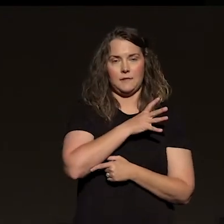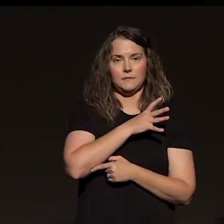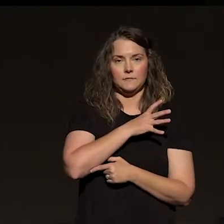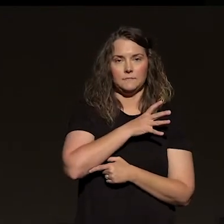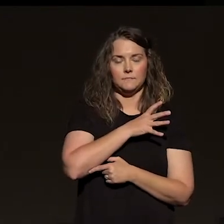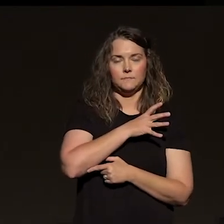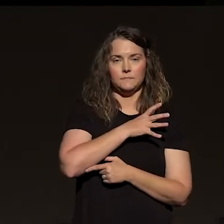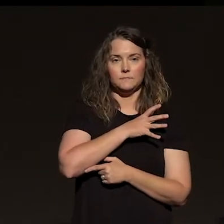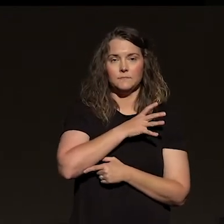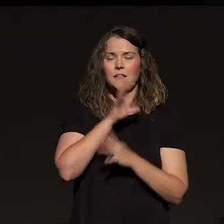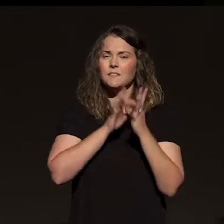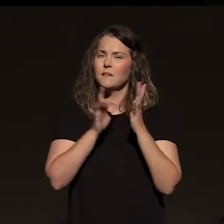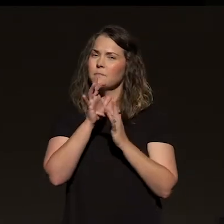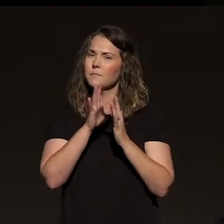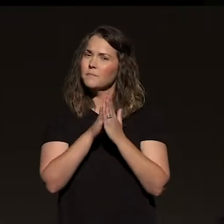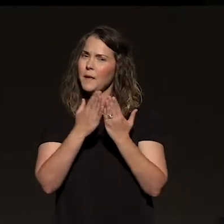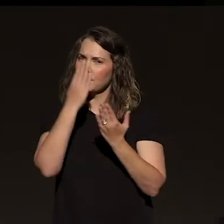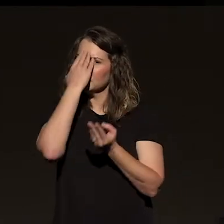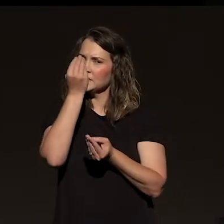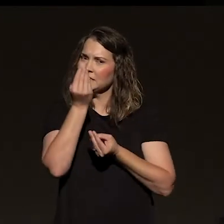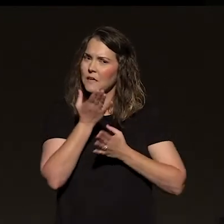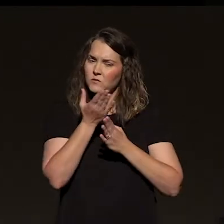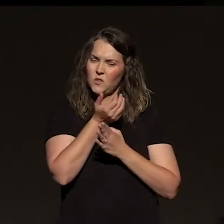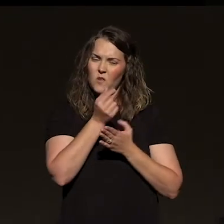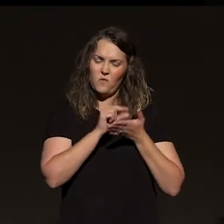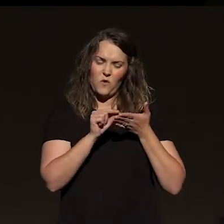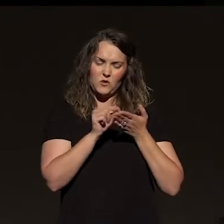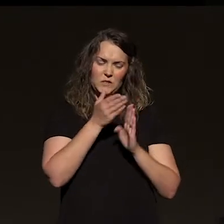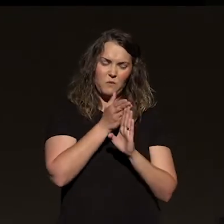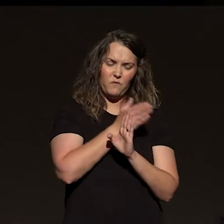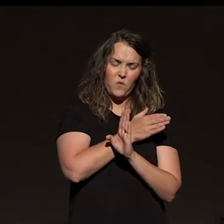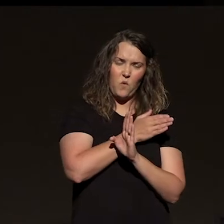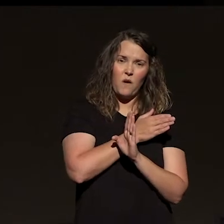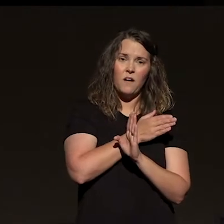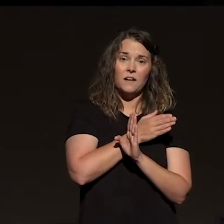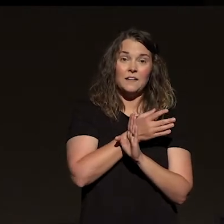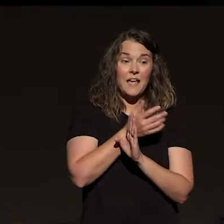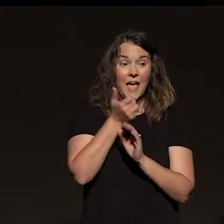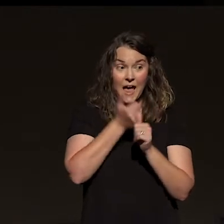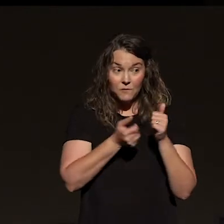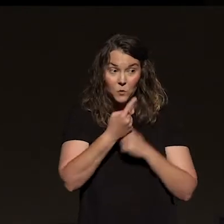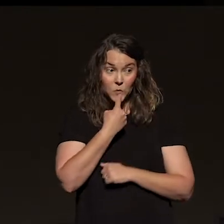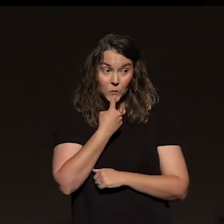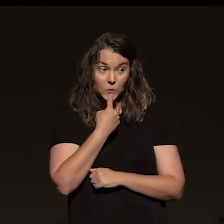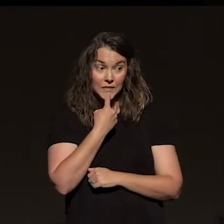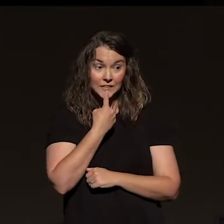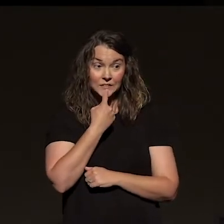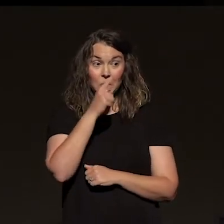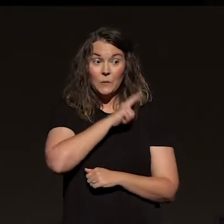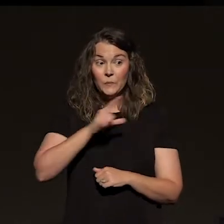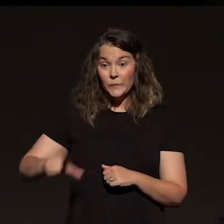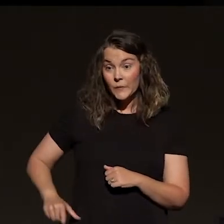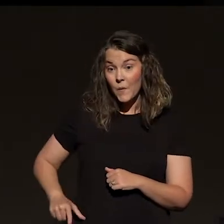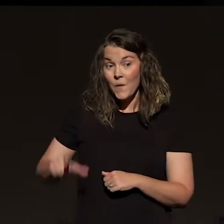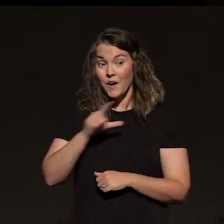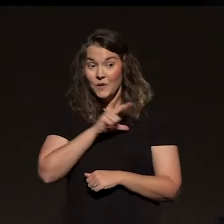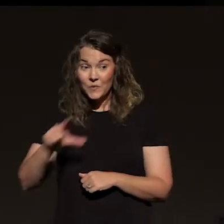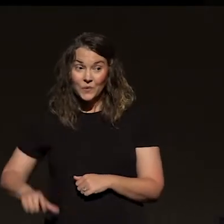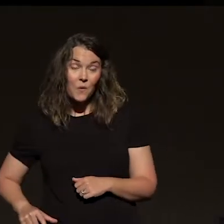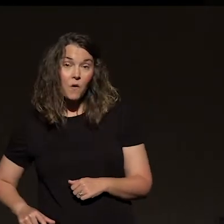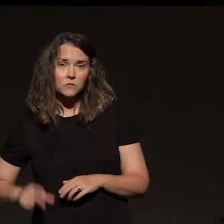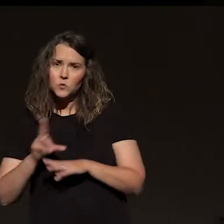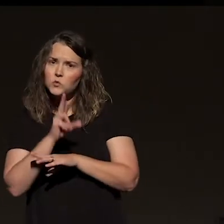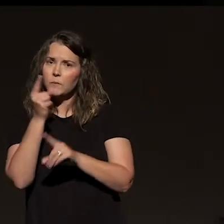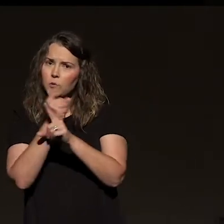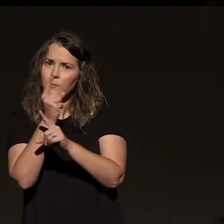Bible tells us, Jesus, just a couple of verses before that, Matthew 7, 21, not everybody who says to me, Lord, Lord, even using the right words, the right name,